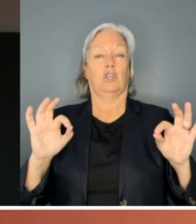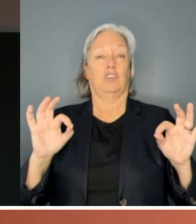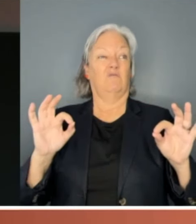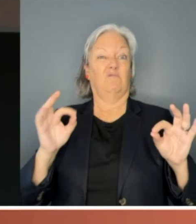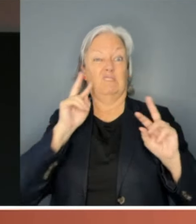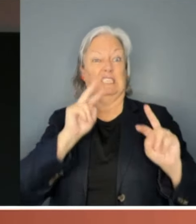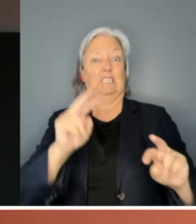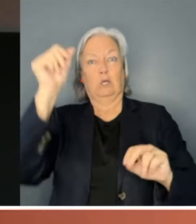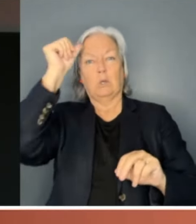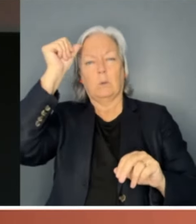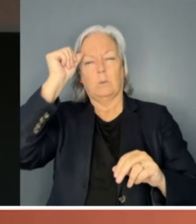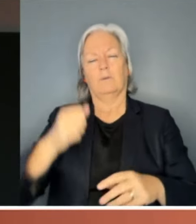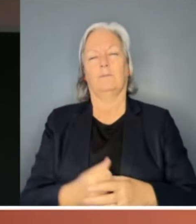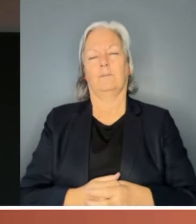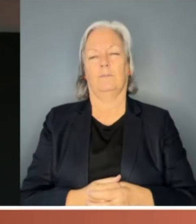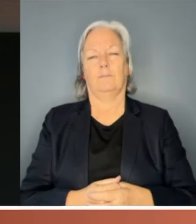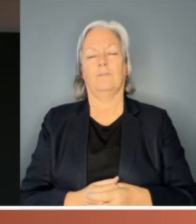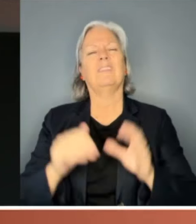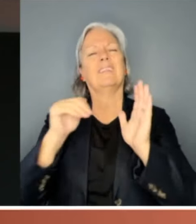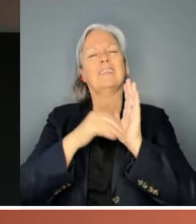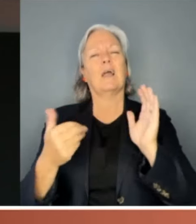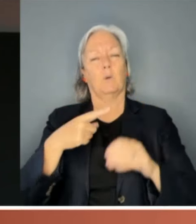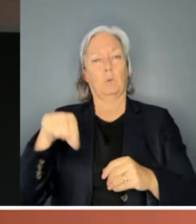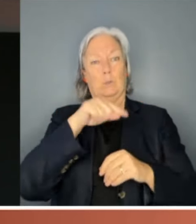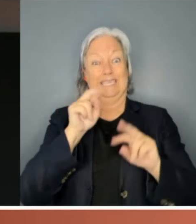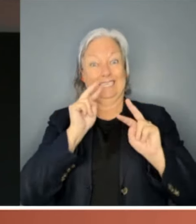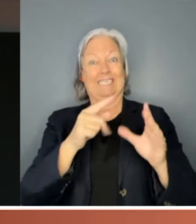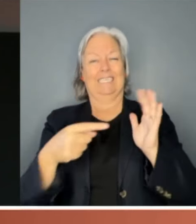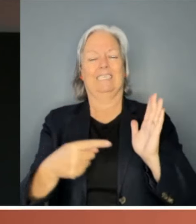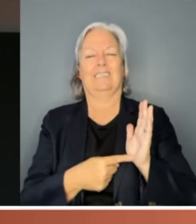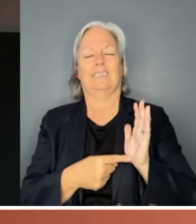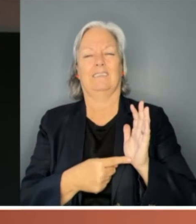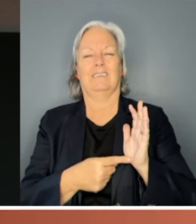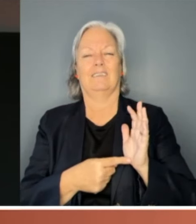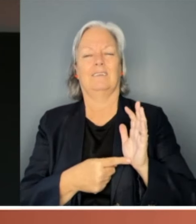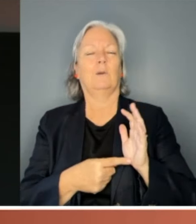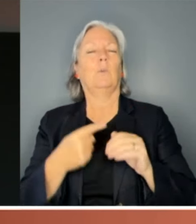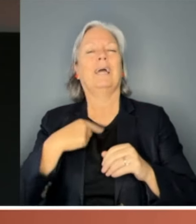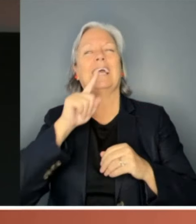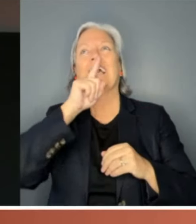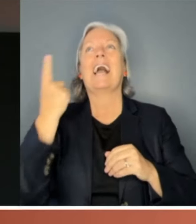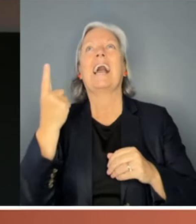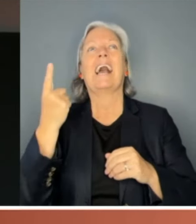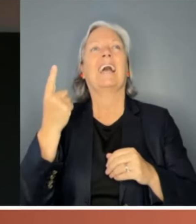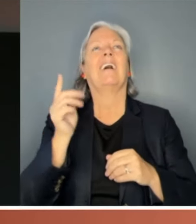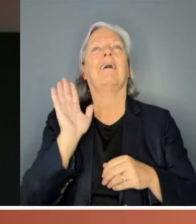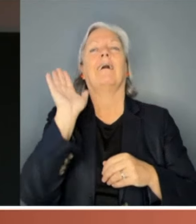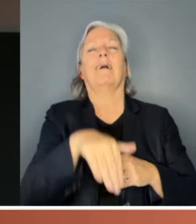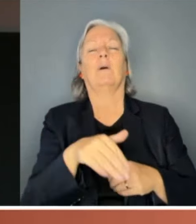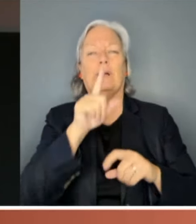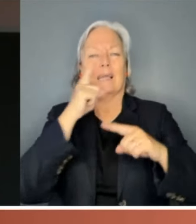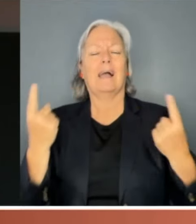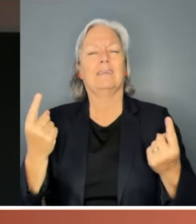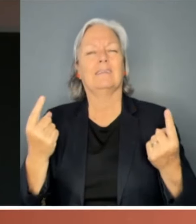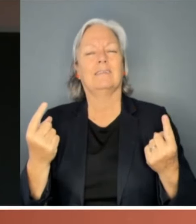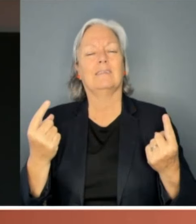You know, now that we all see it though, we can't un-see it. It was telling back in